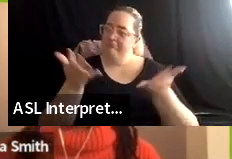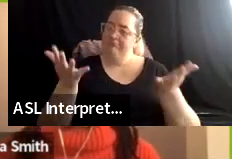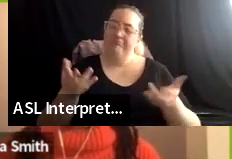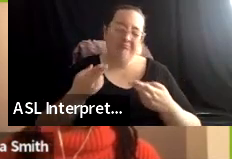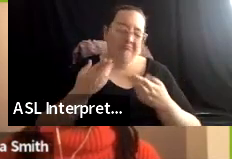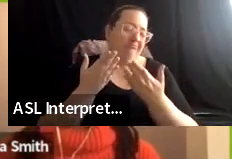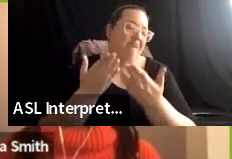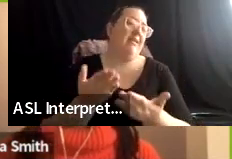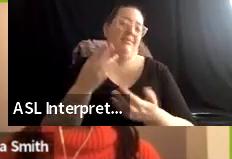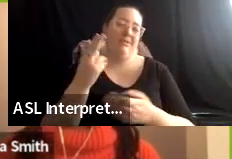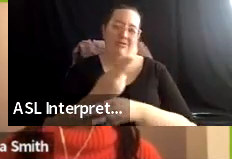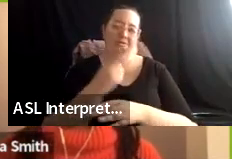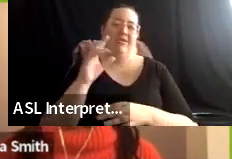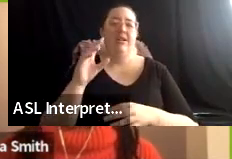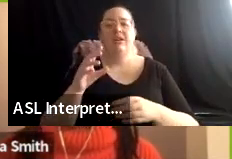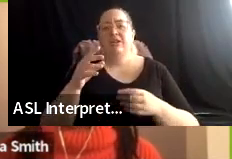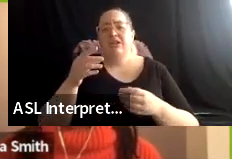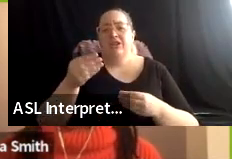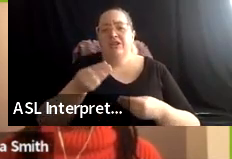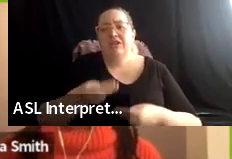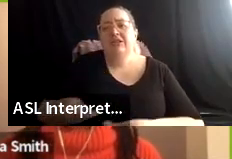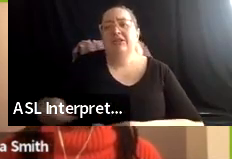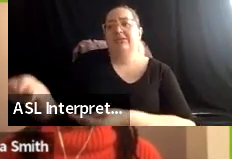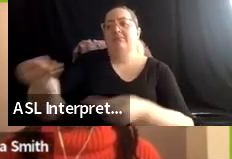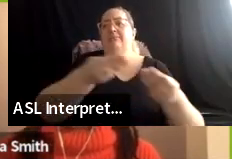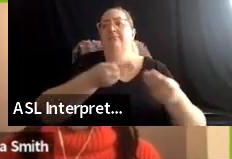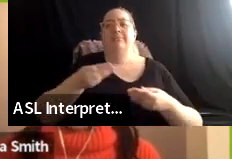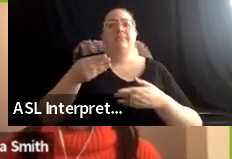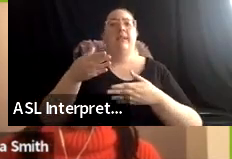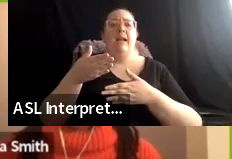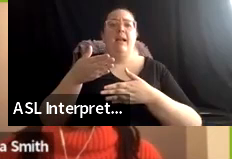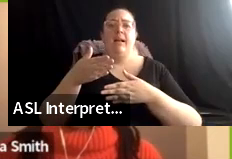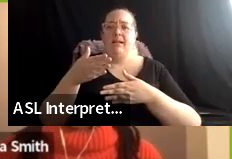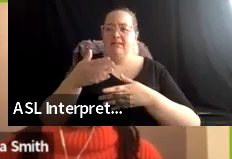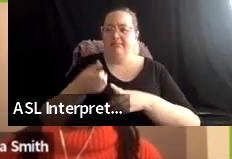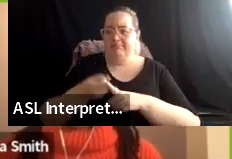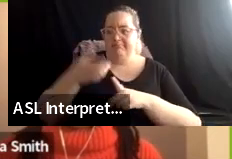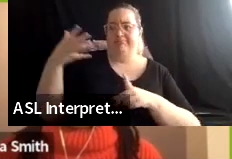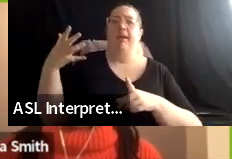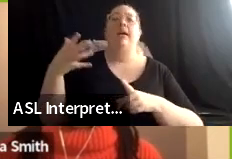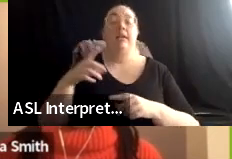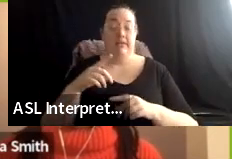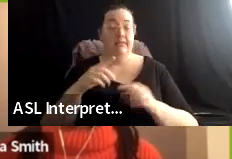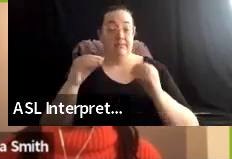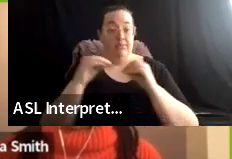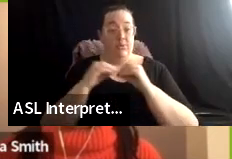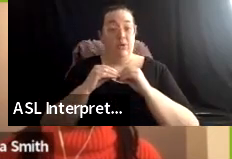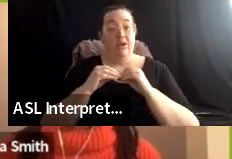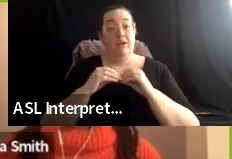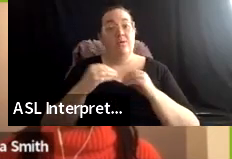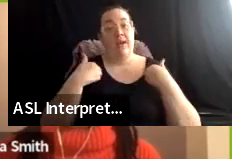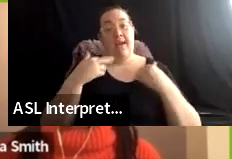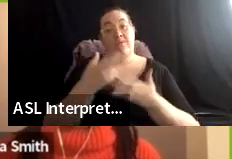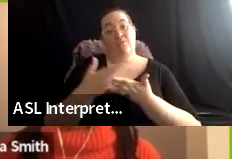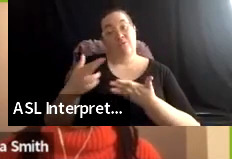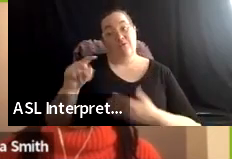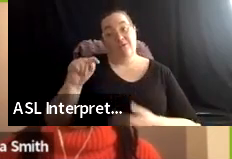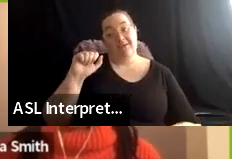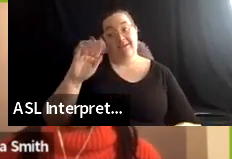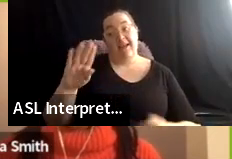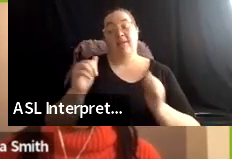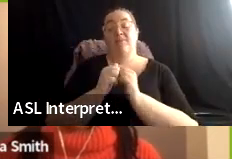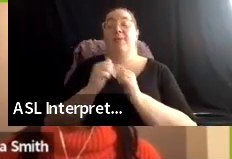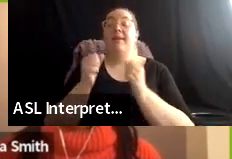circulate them, build off of them. Um, we've also have a resource tab, um, where we've included a lot of resources